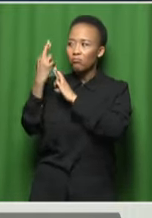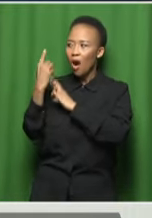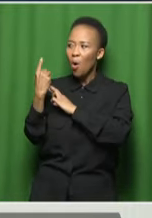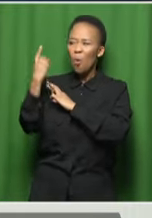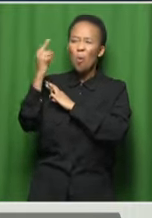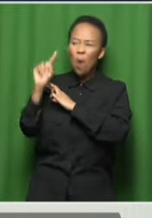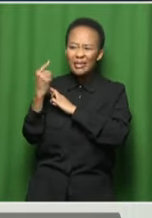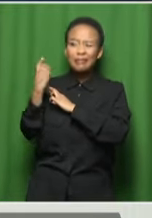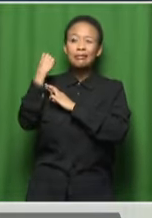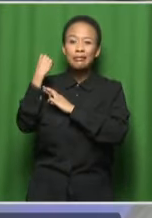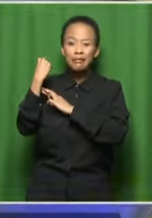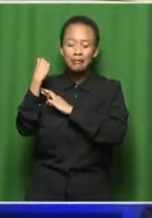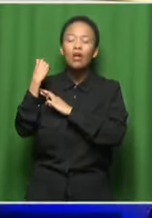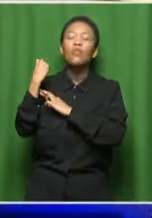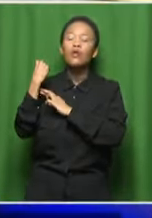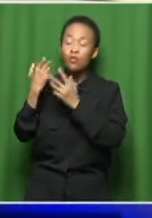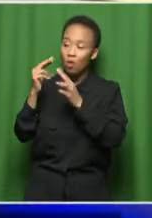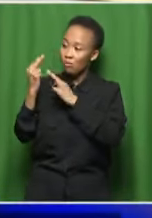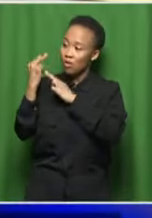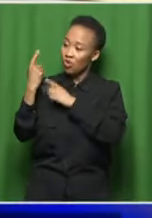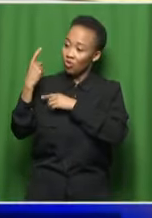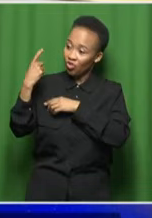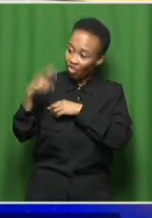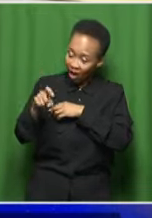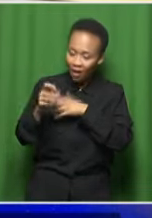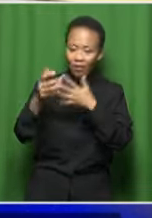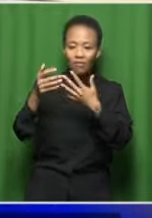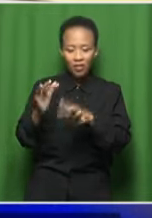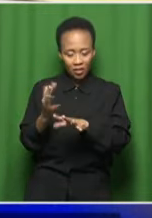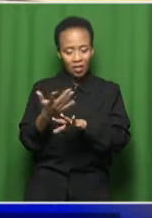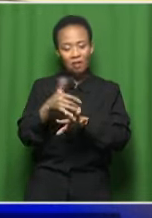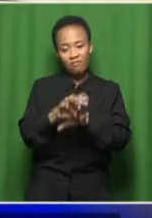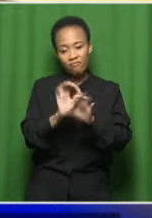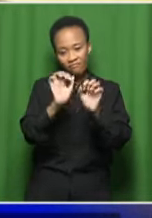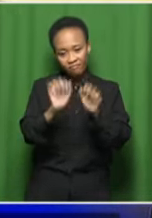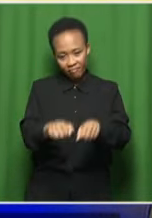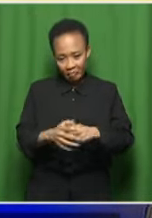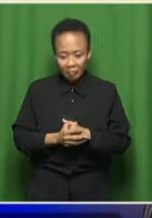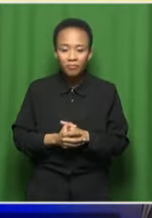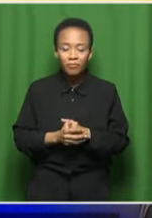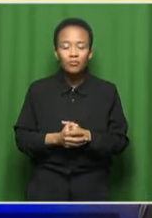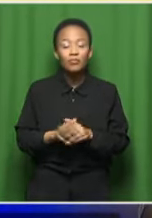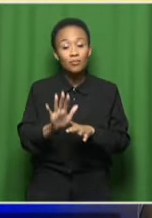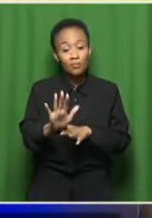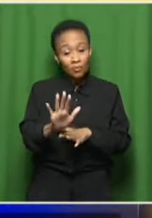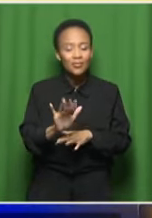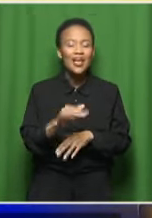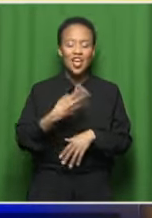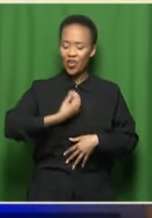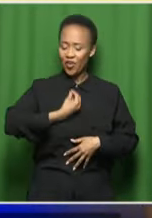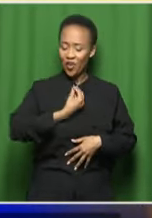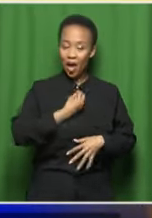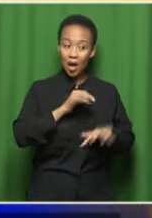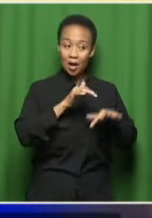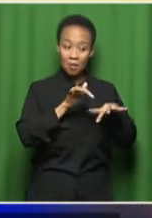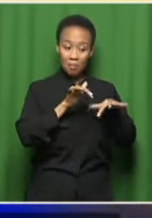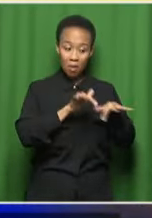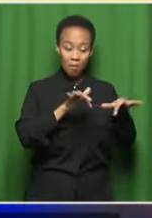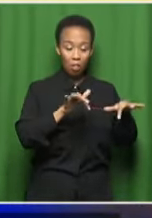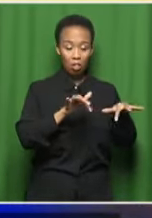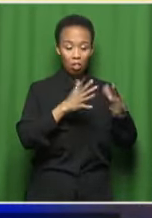out. And there's what comes after as well, because there are younger people who are looking up to them.